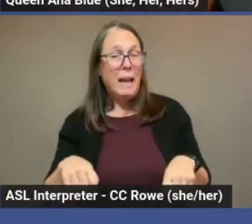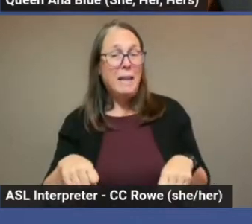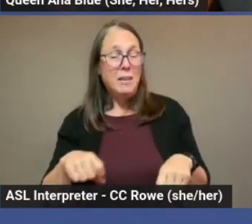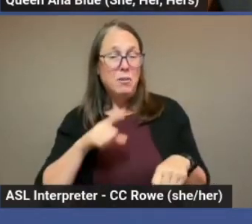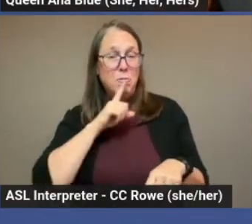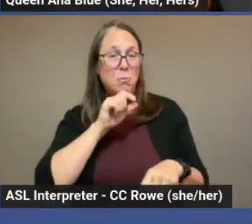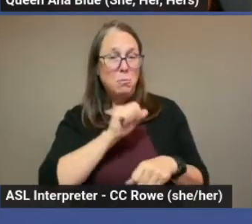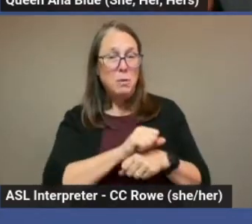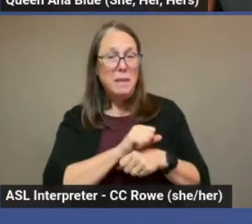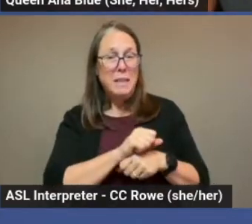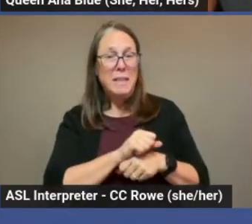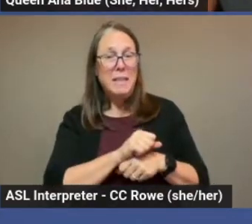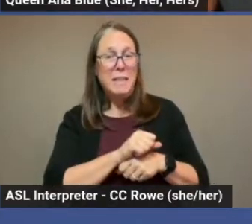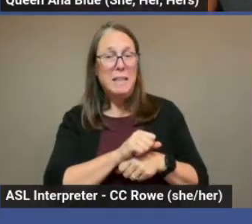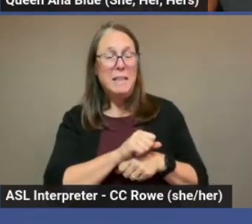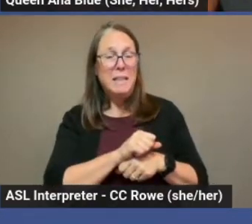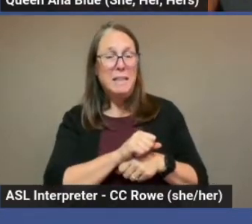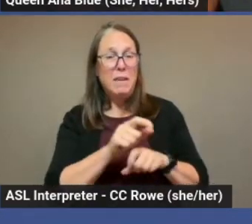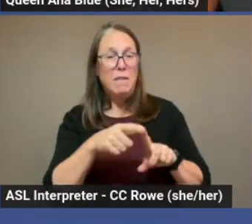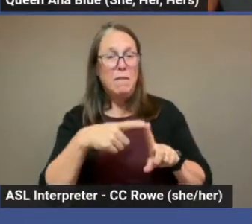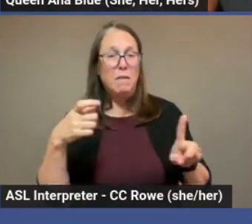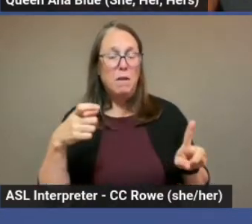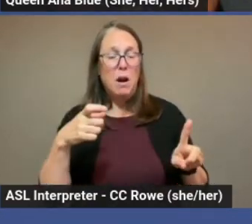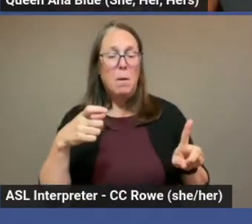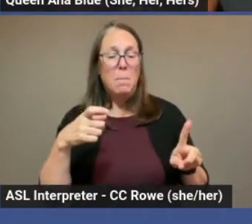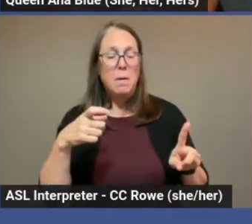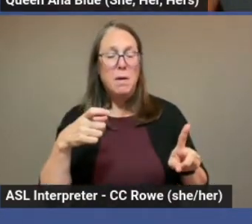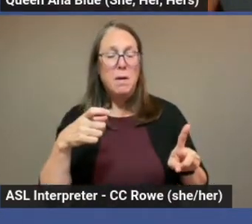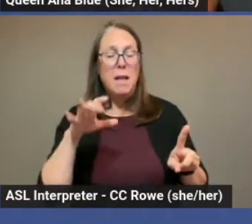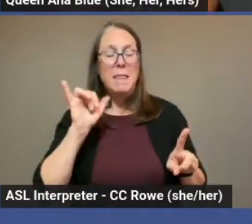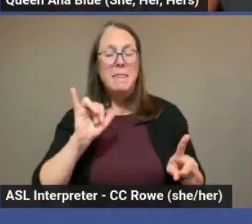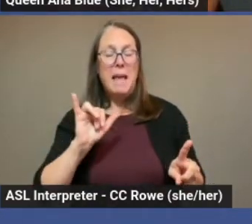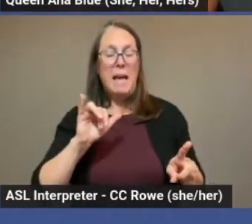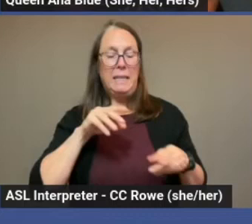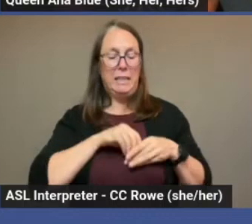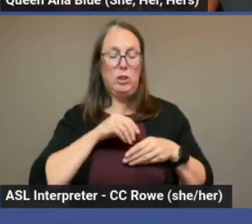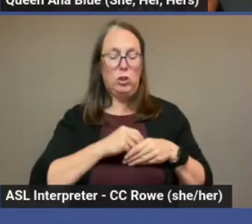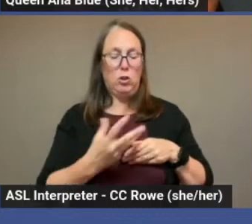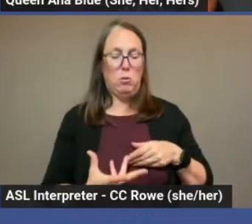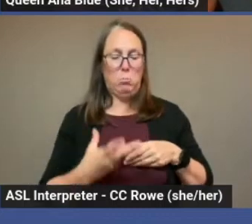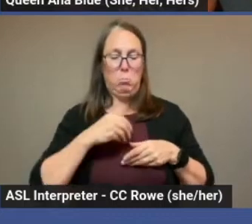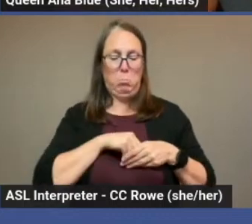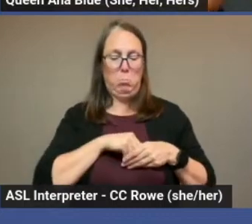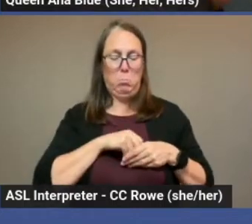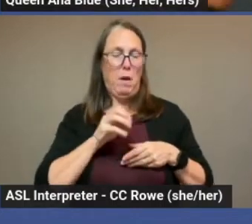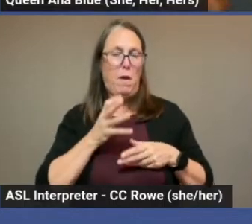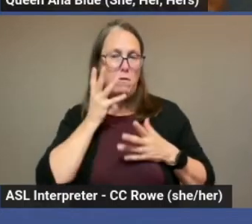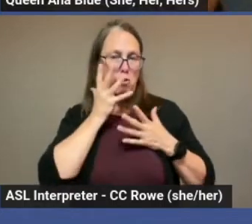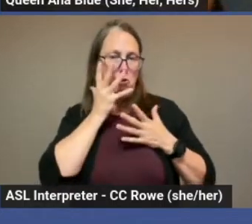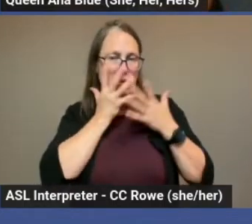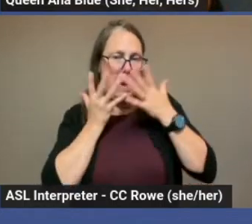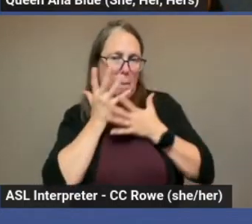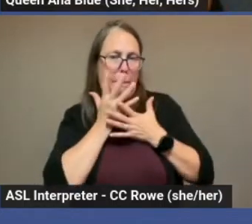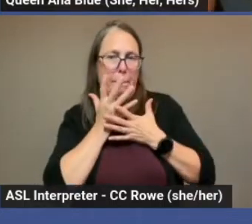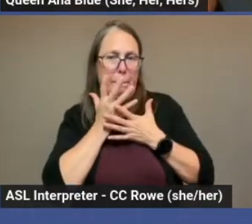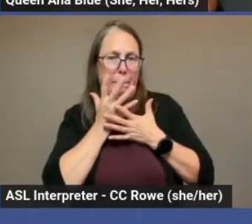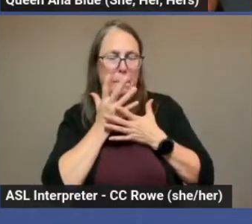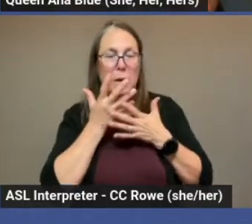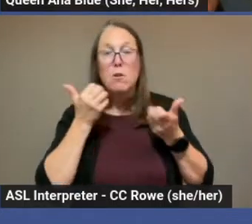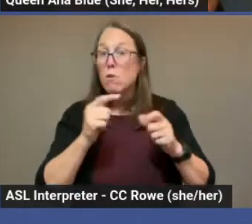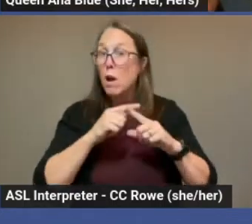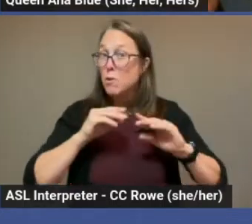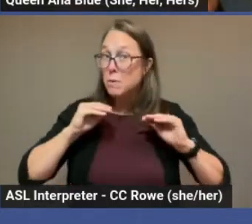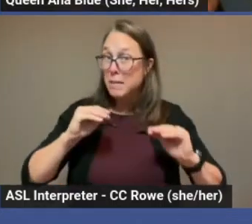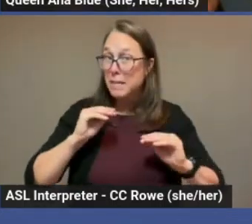the spirit that we feel from shame. And he uses that in a way to try to teach people and change